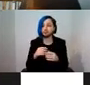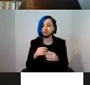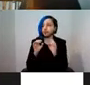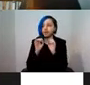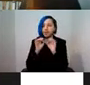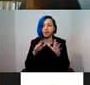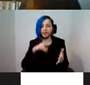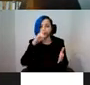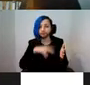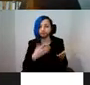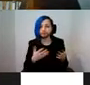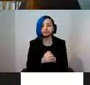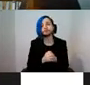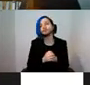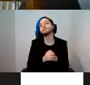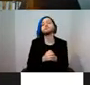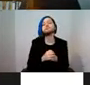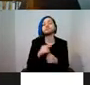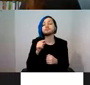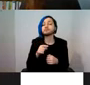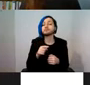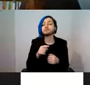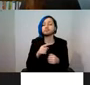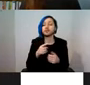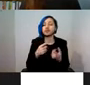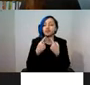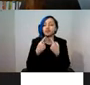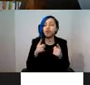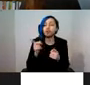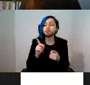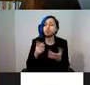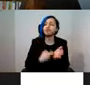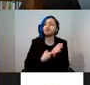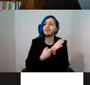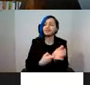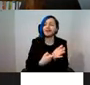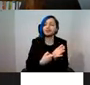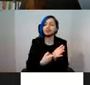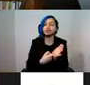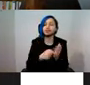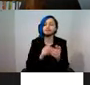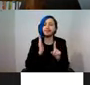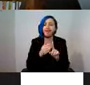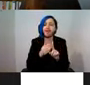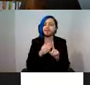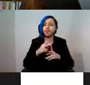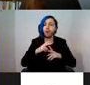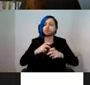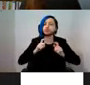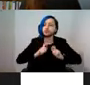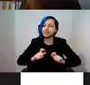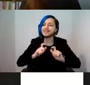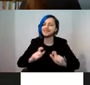This is very much a recommendation report and a means for people to continue with the research. It's not